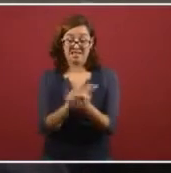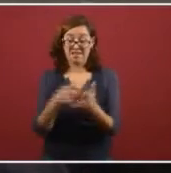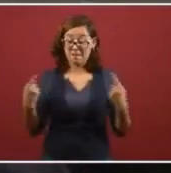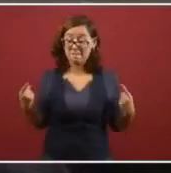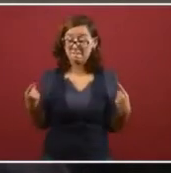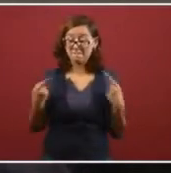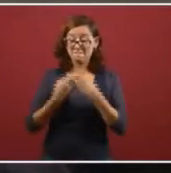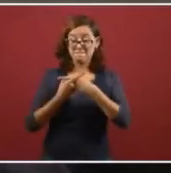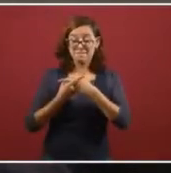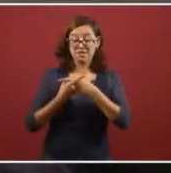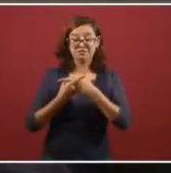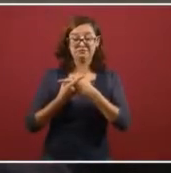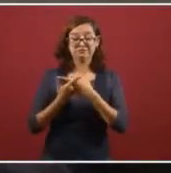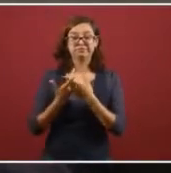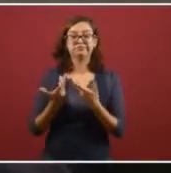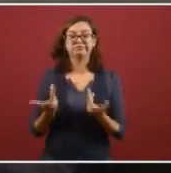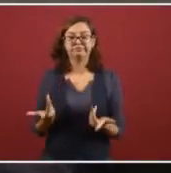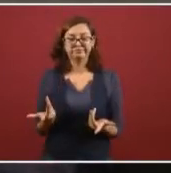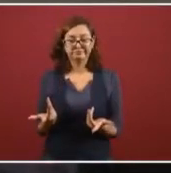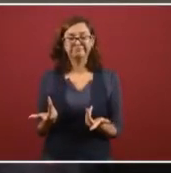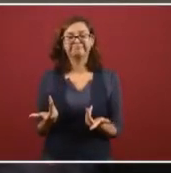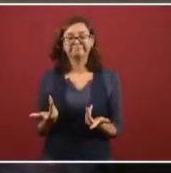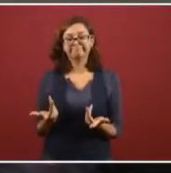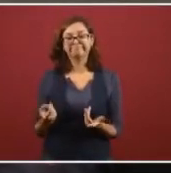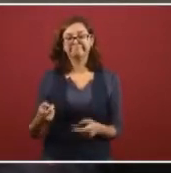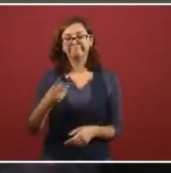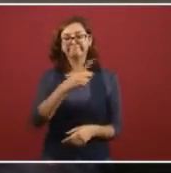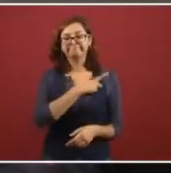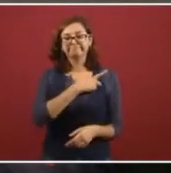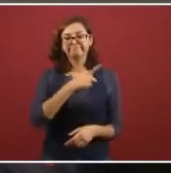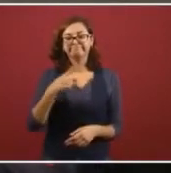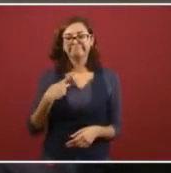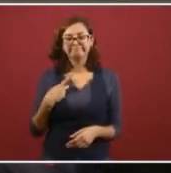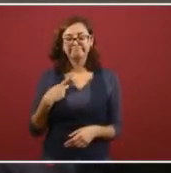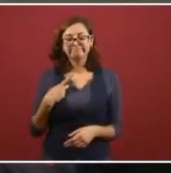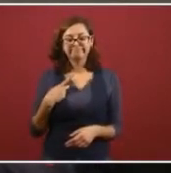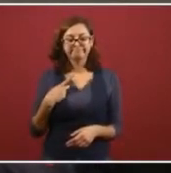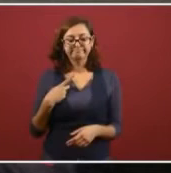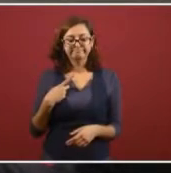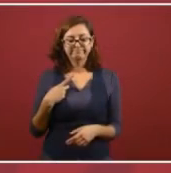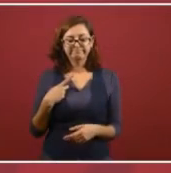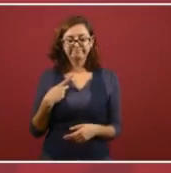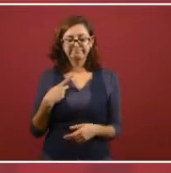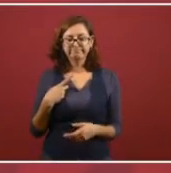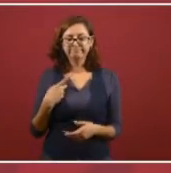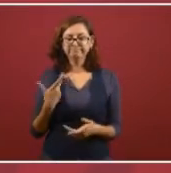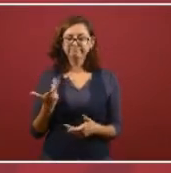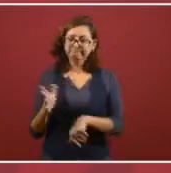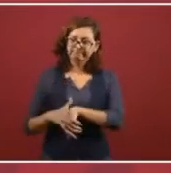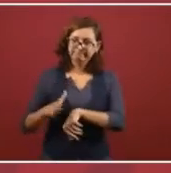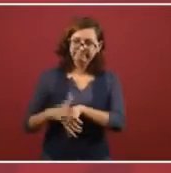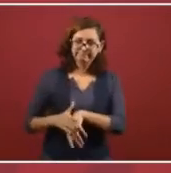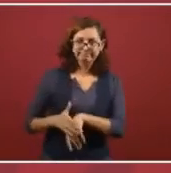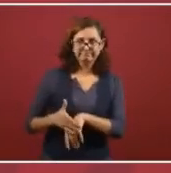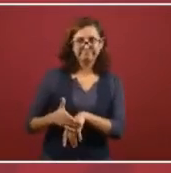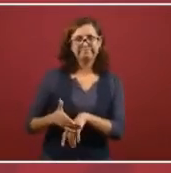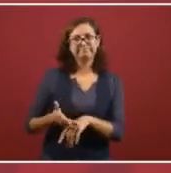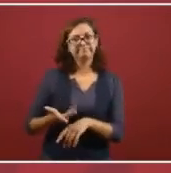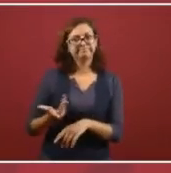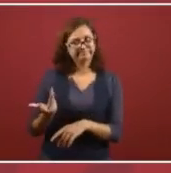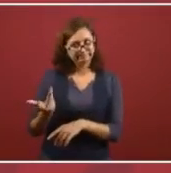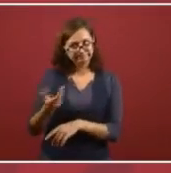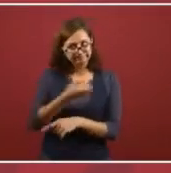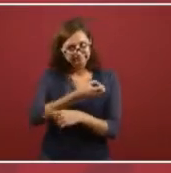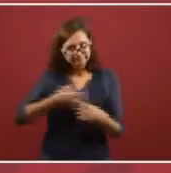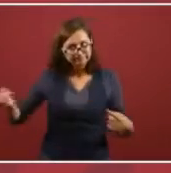the norm, we need to put it in order.